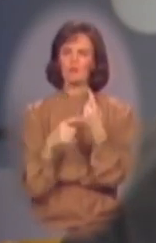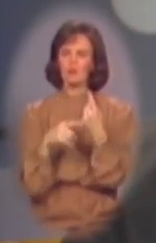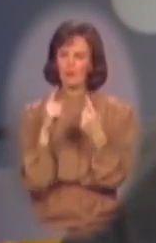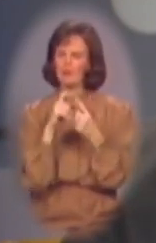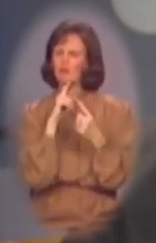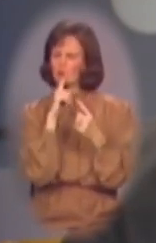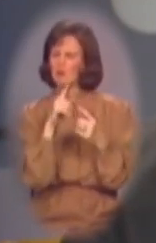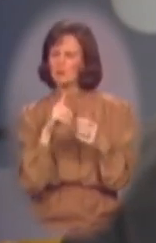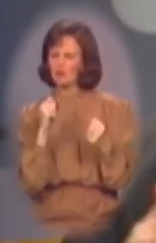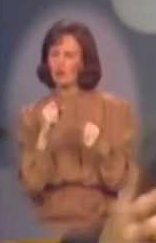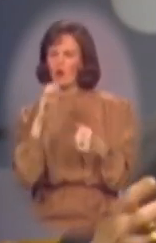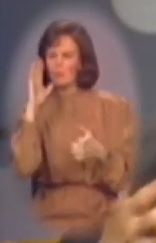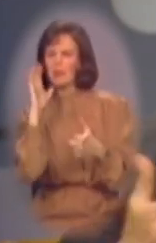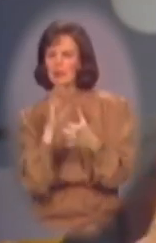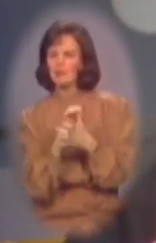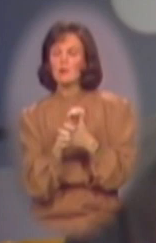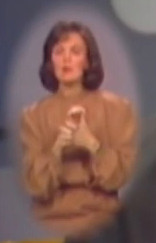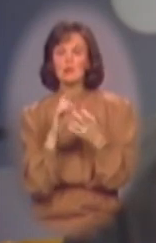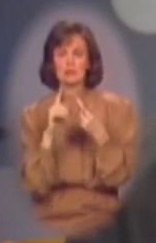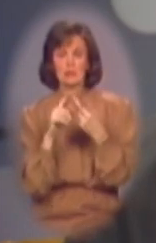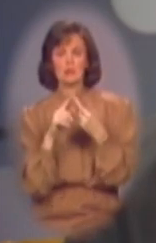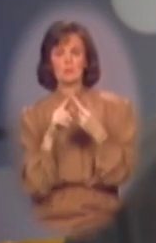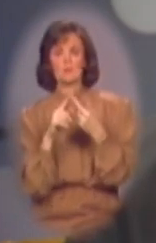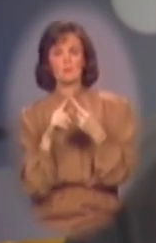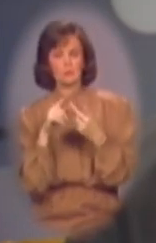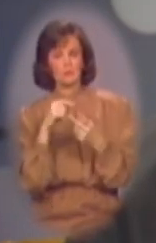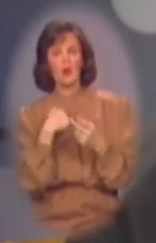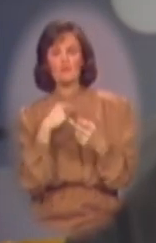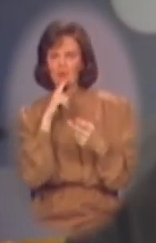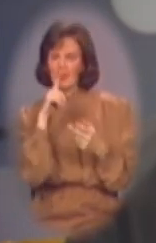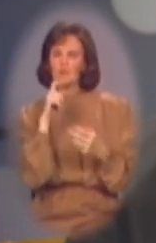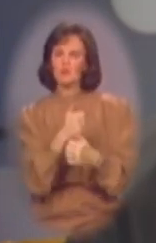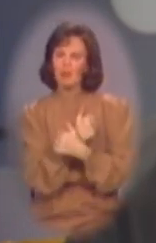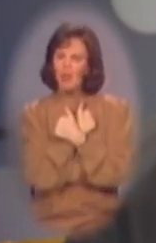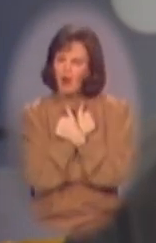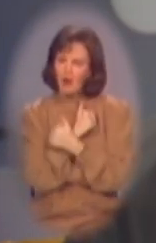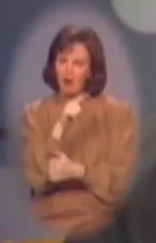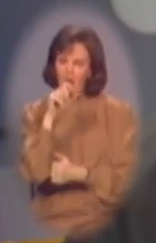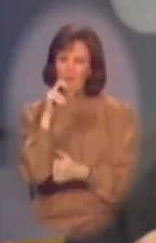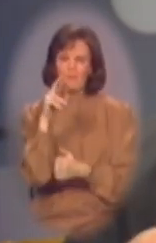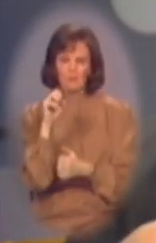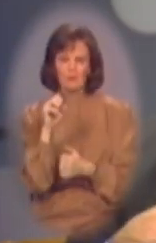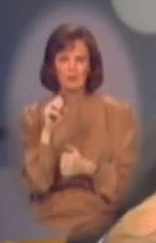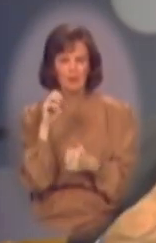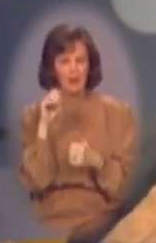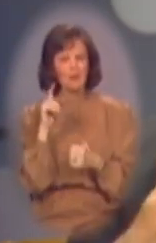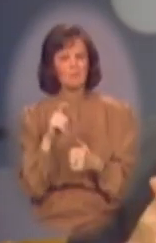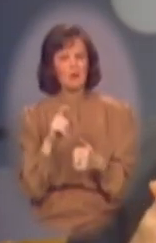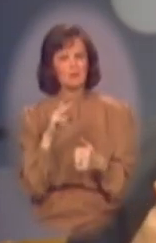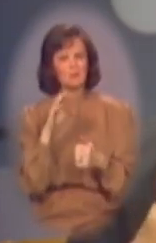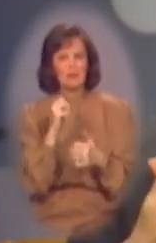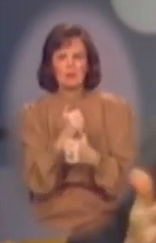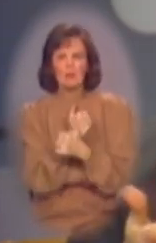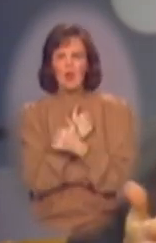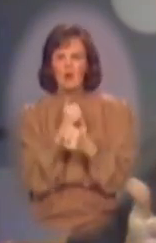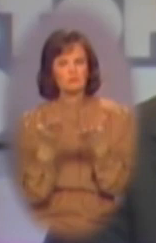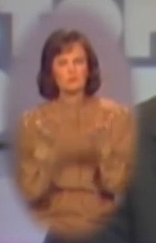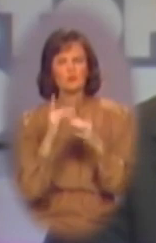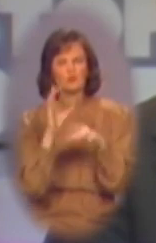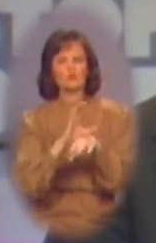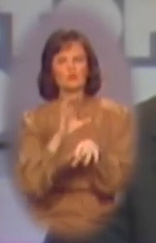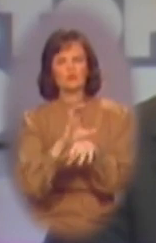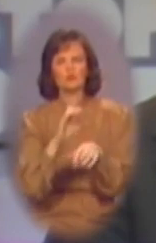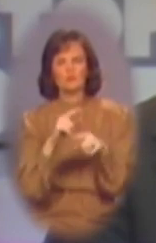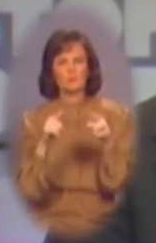be a passionate conviction. And the other, you really have to love. And it has to be a love that goes beyond mere liking.